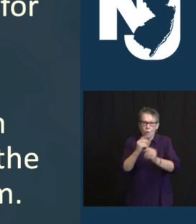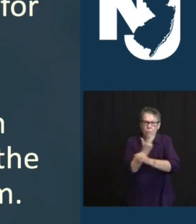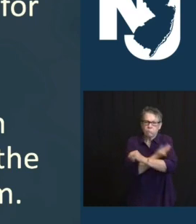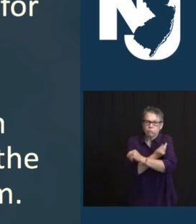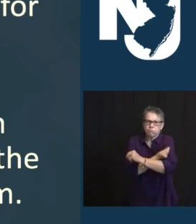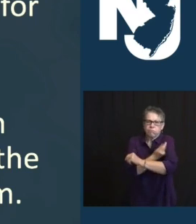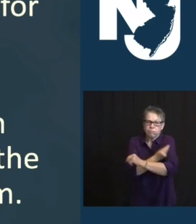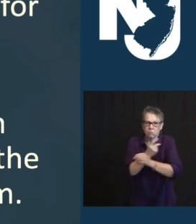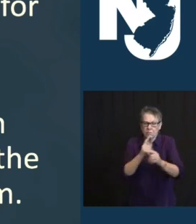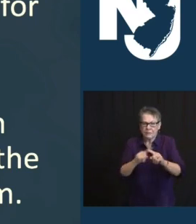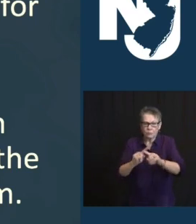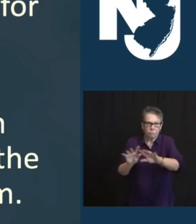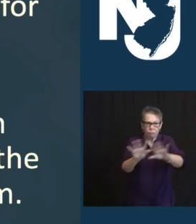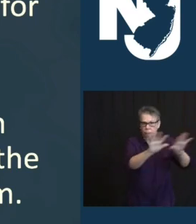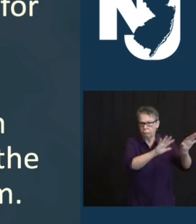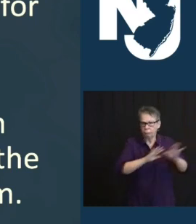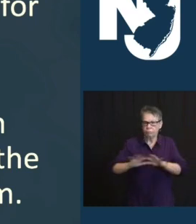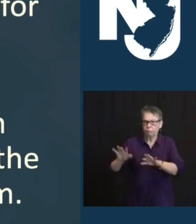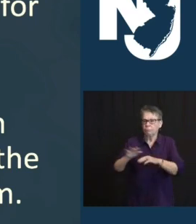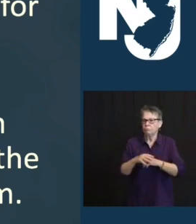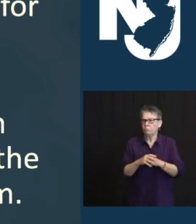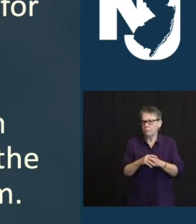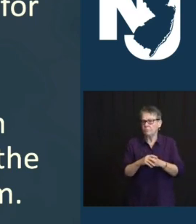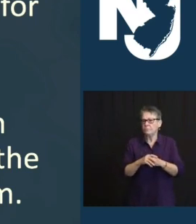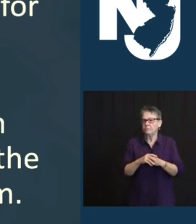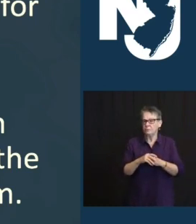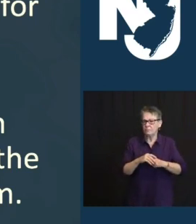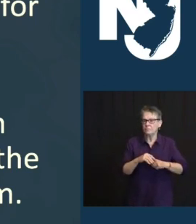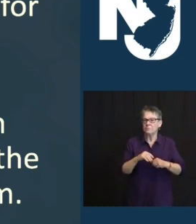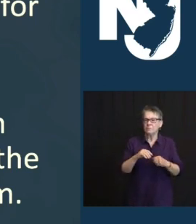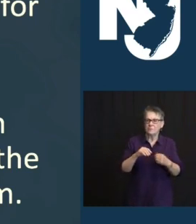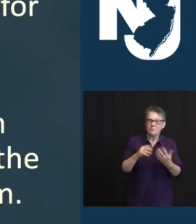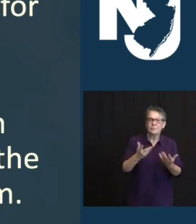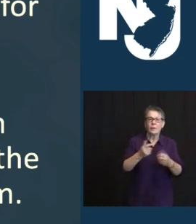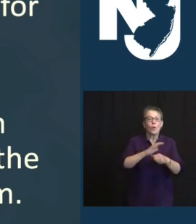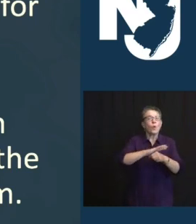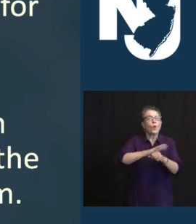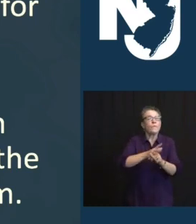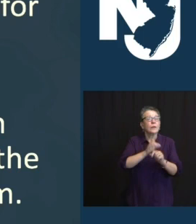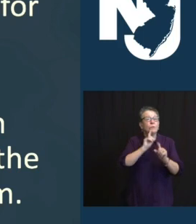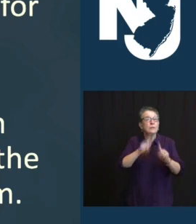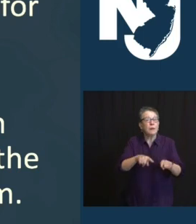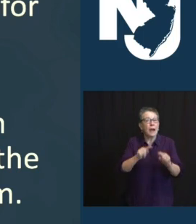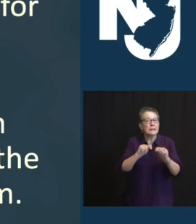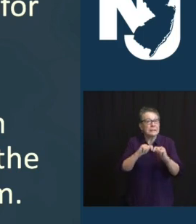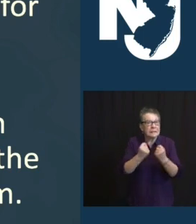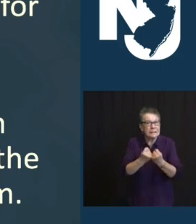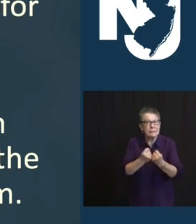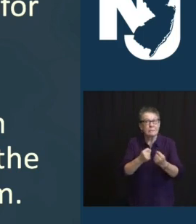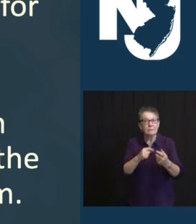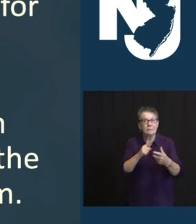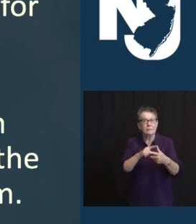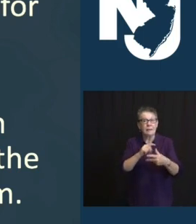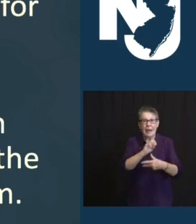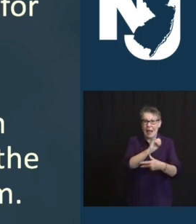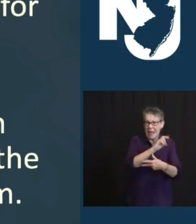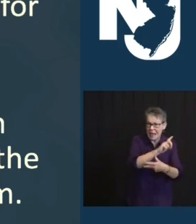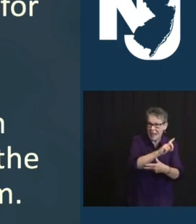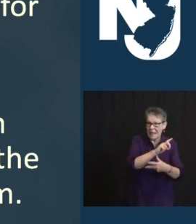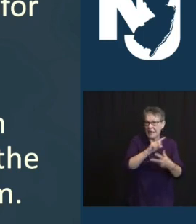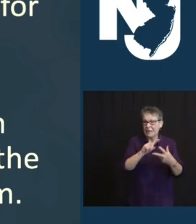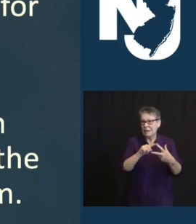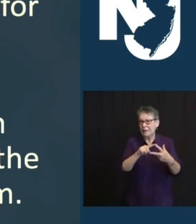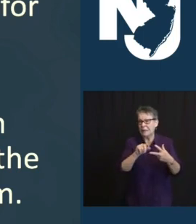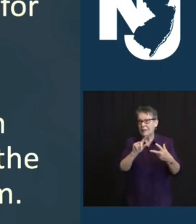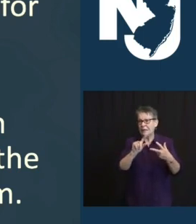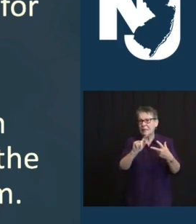DAVID ATNARO, COVID-19 RESPONSE MEDICAL ADVISOR, DR. EDDIE BREZNITZ, ED LIFSHITZ, TINA TAN, AND THE REST OF THE TEAM ARE